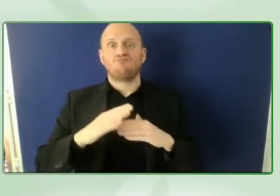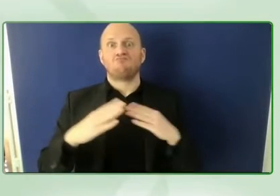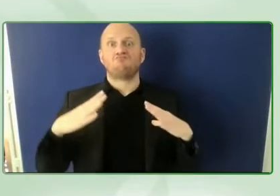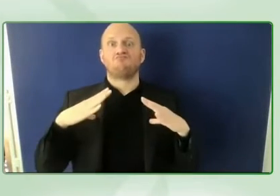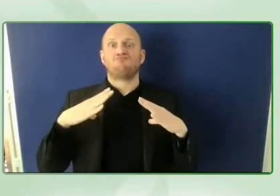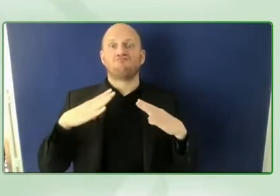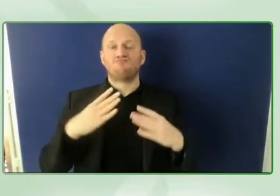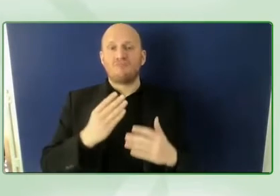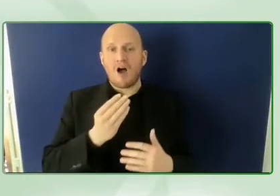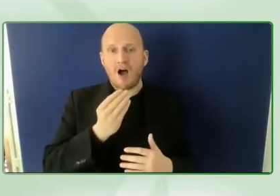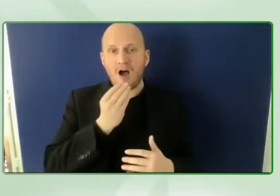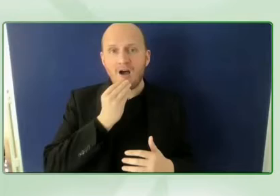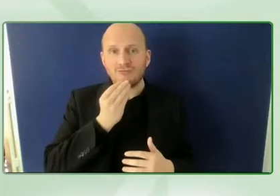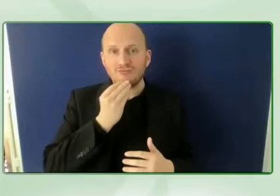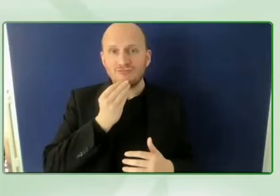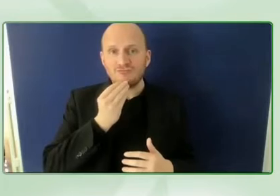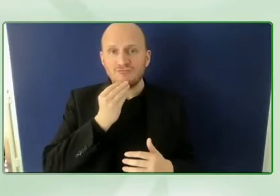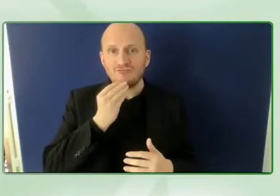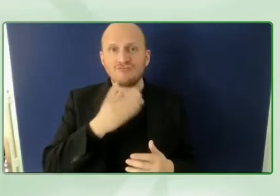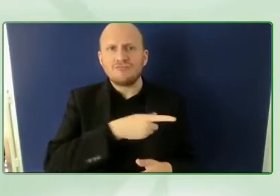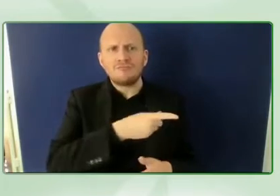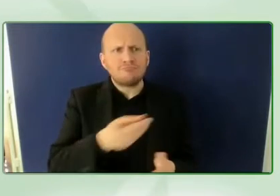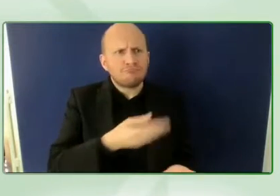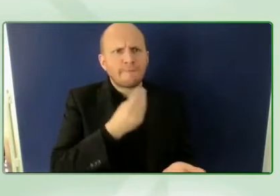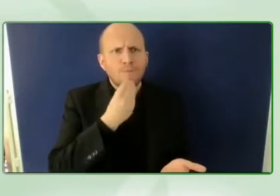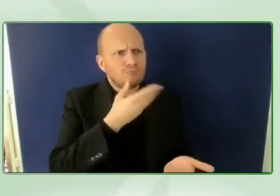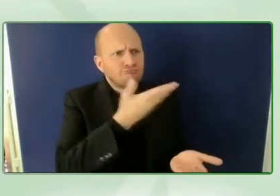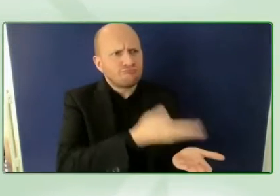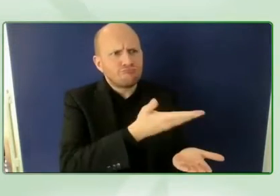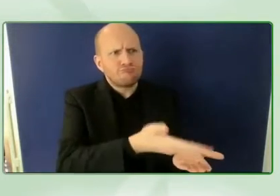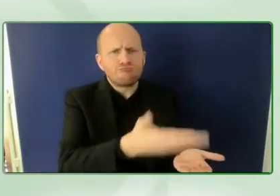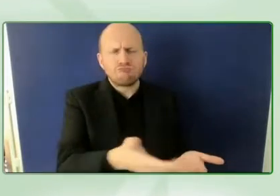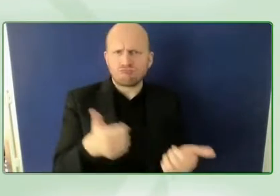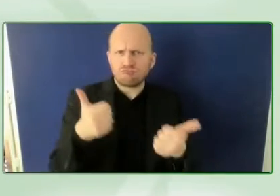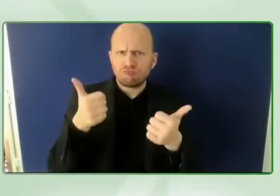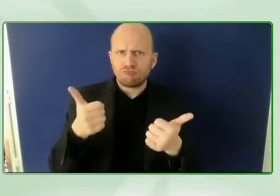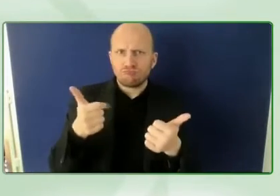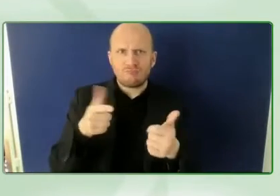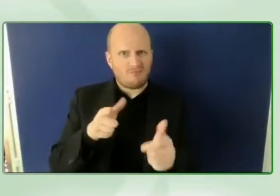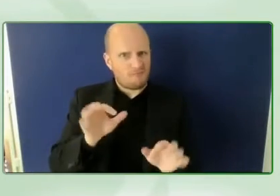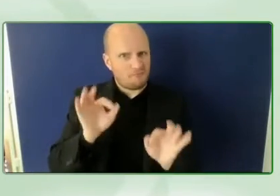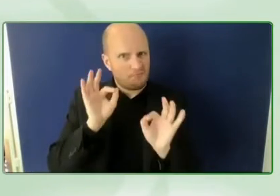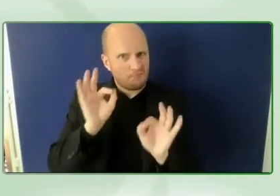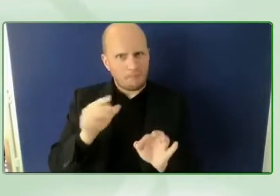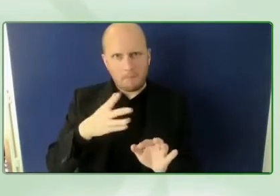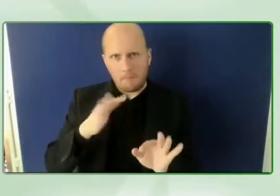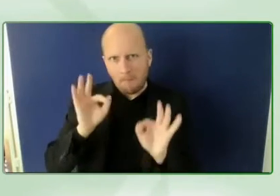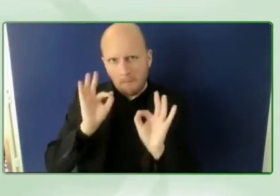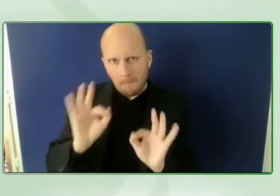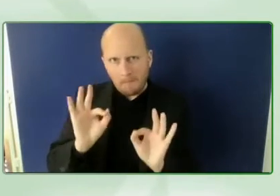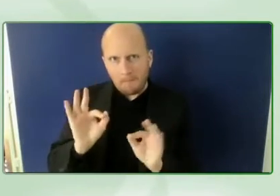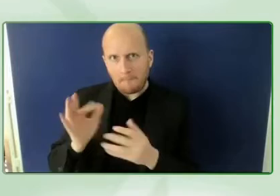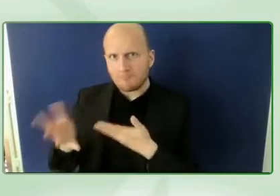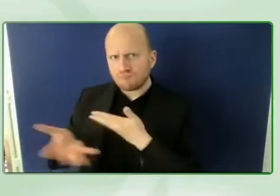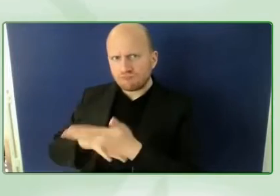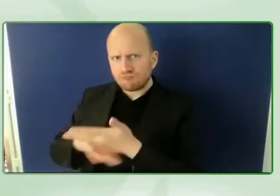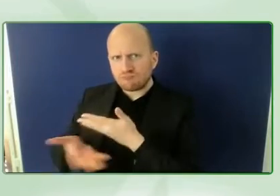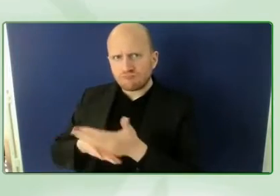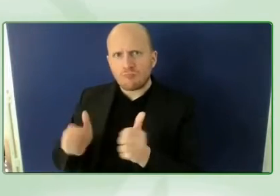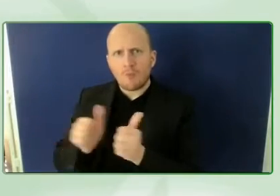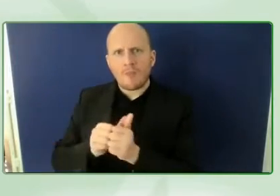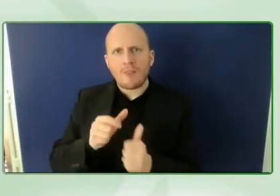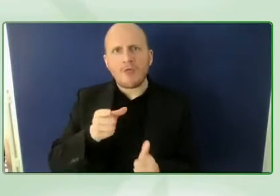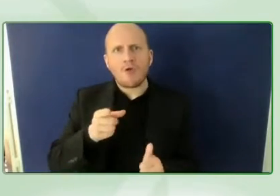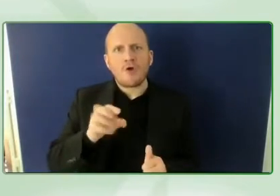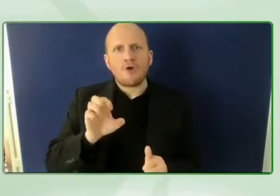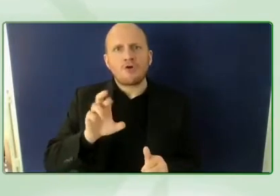tasty treat of today's lunch break which is a wonderful fireside talk with craig spence and jared klein